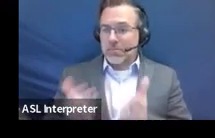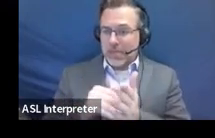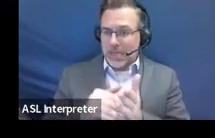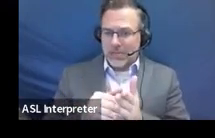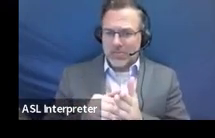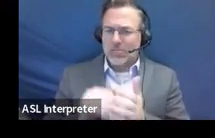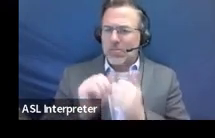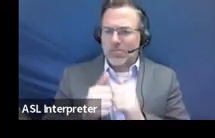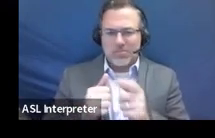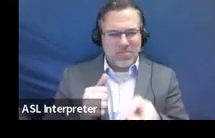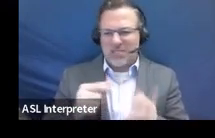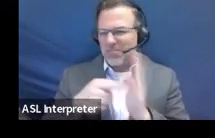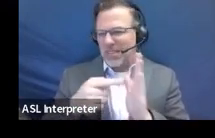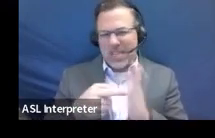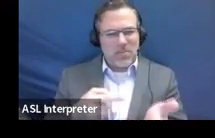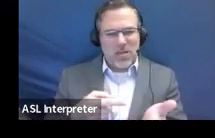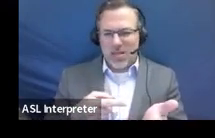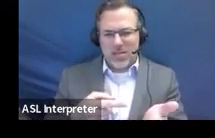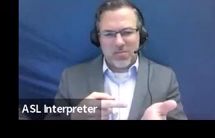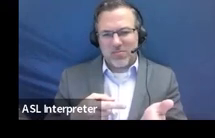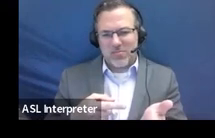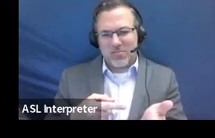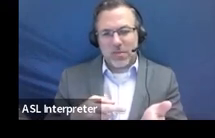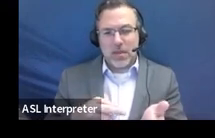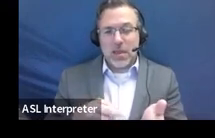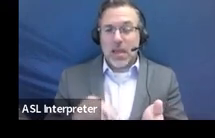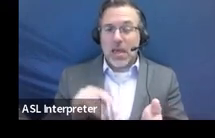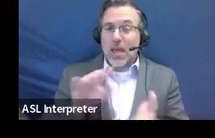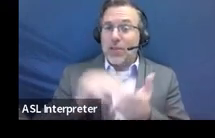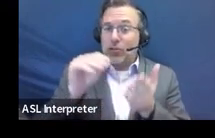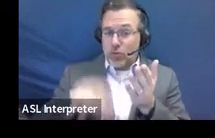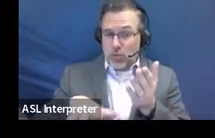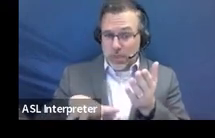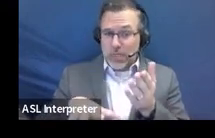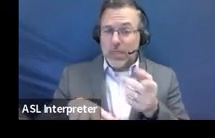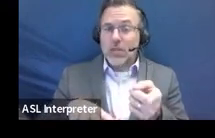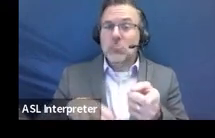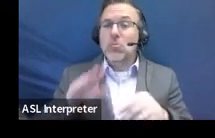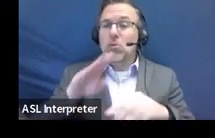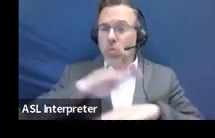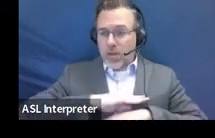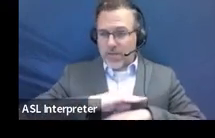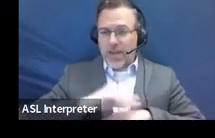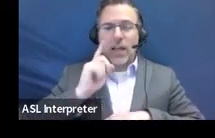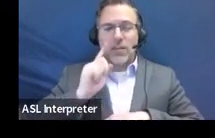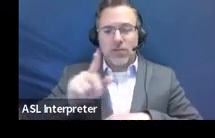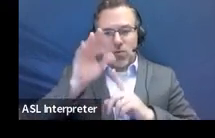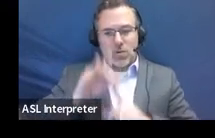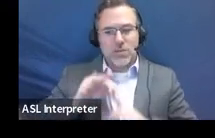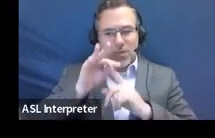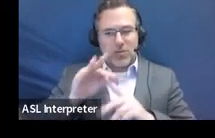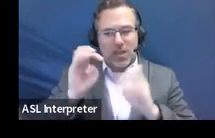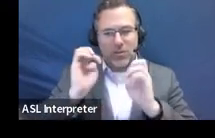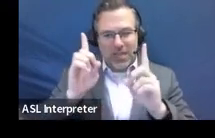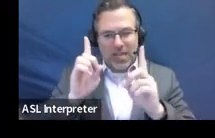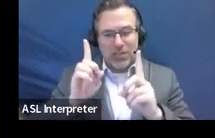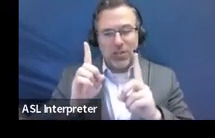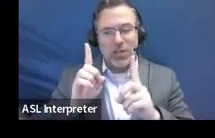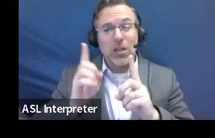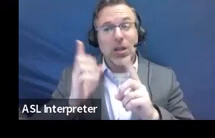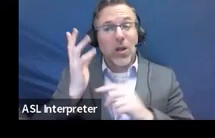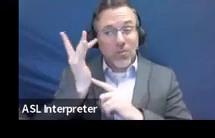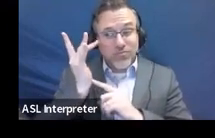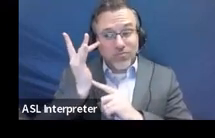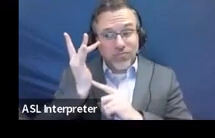statement. Um, and this time page Turner qualifies for special ed as a specific, with a specific learning